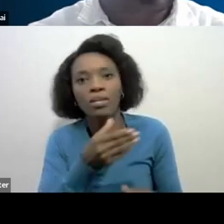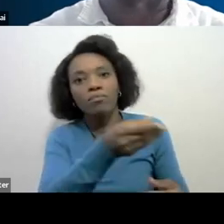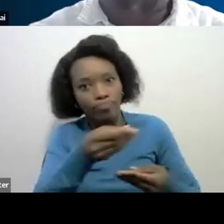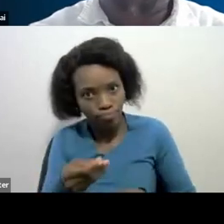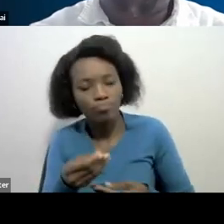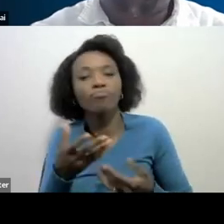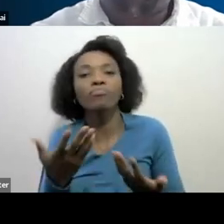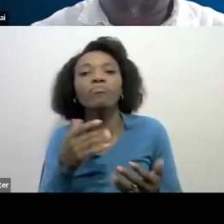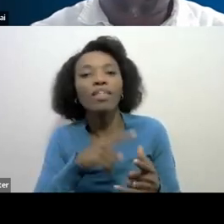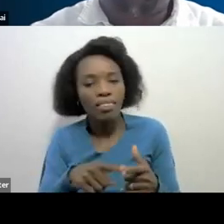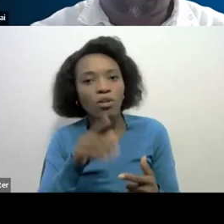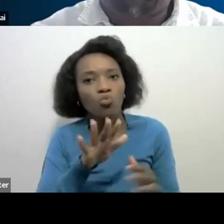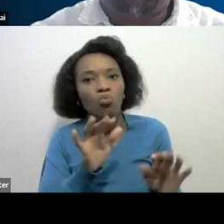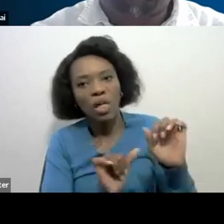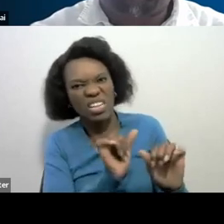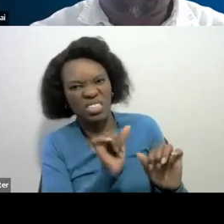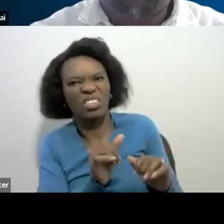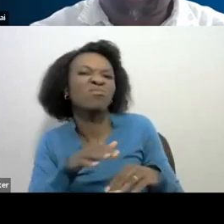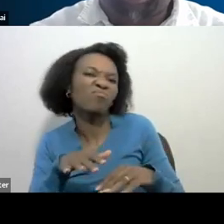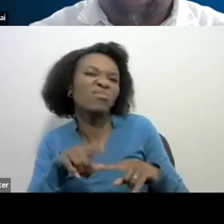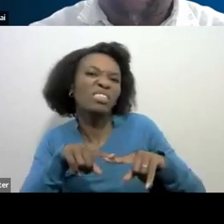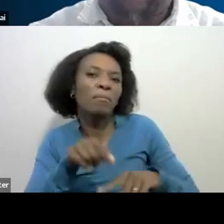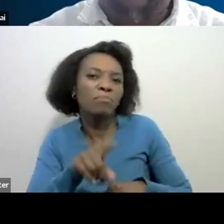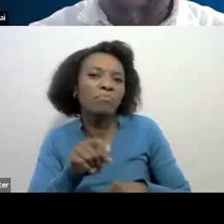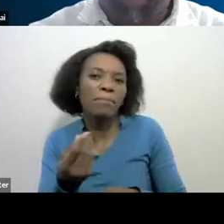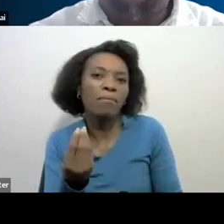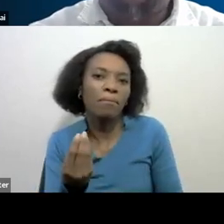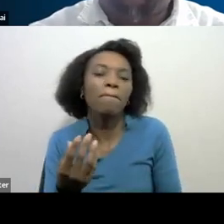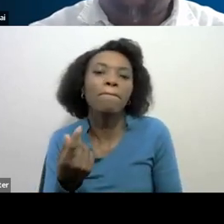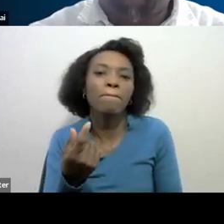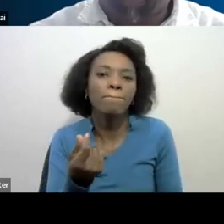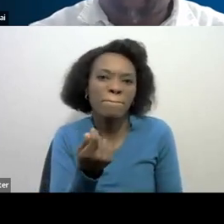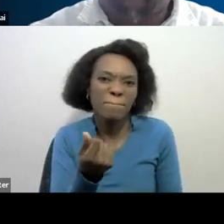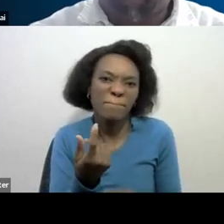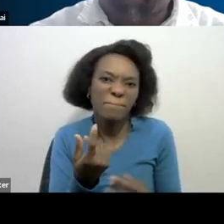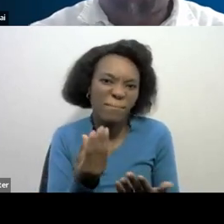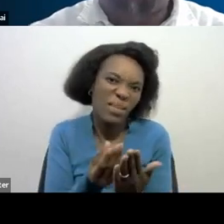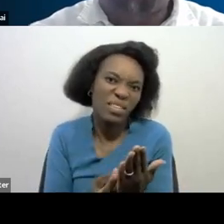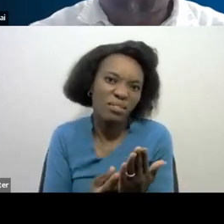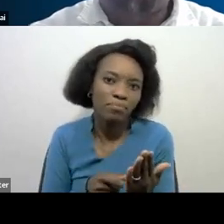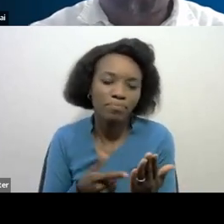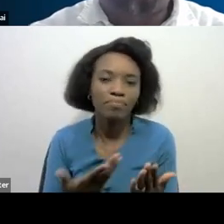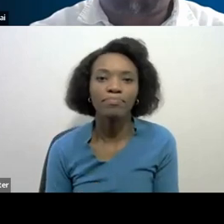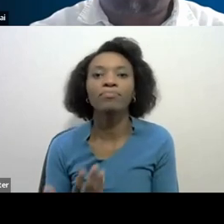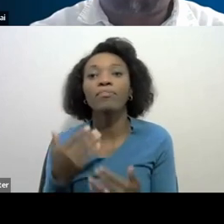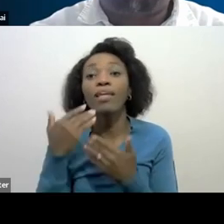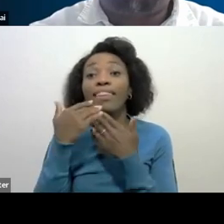the amounts which you've received. Thank you so much Nanile, thank you. The next question is why